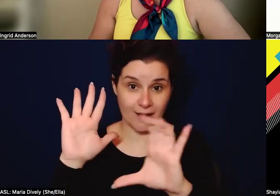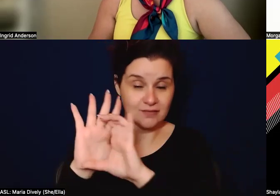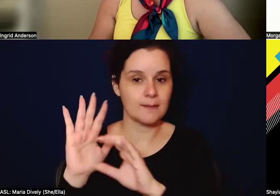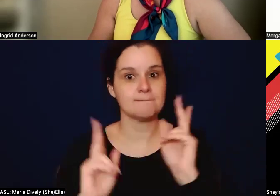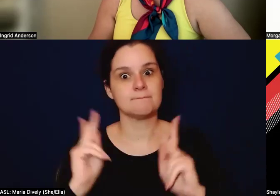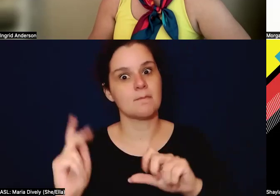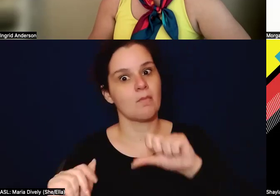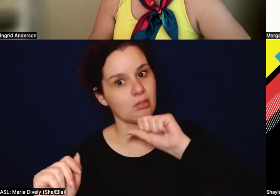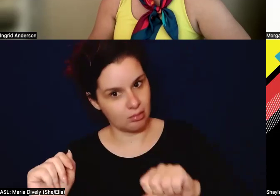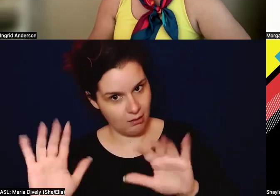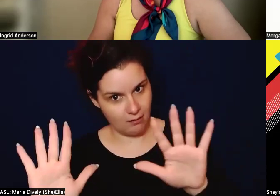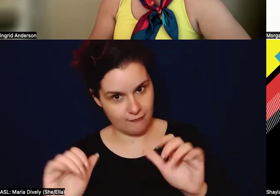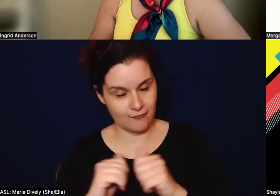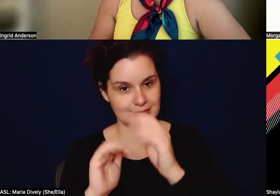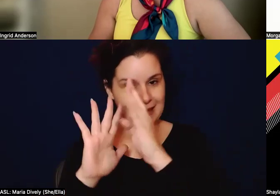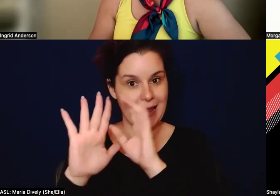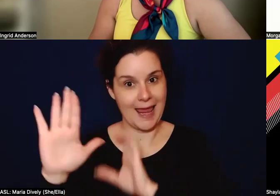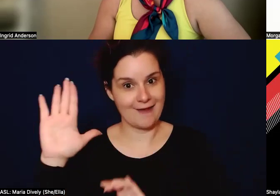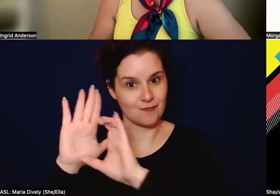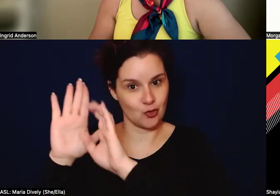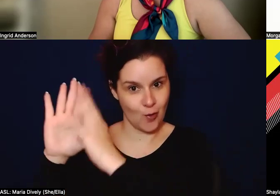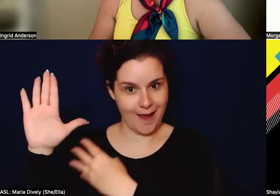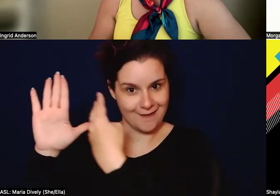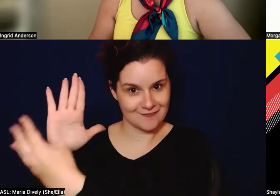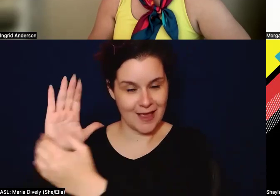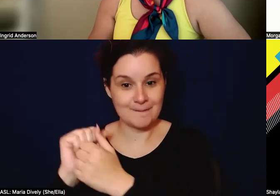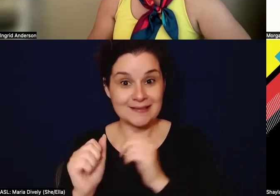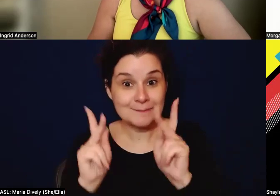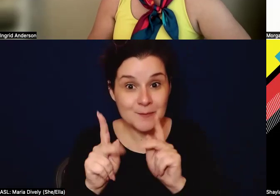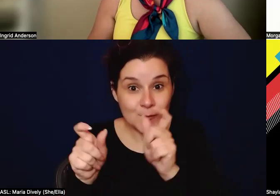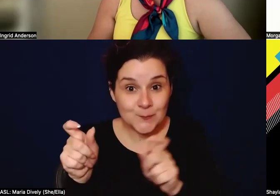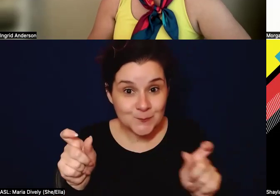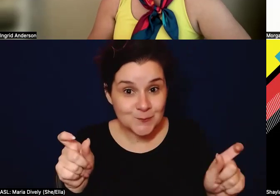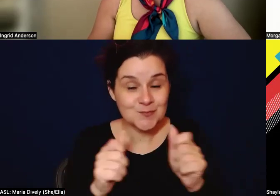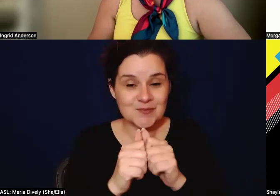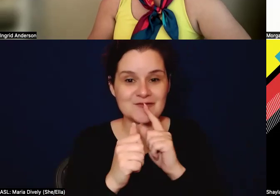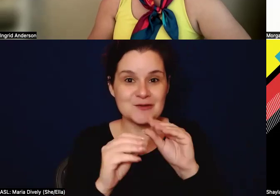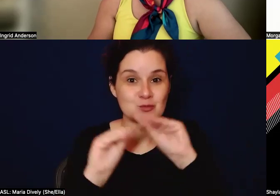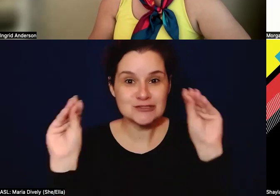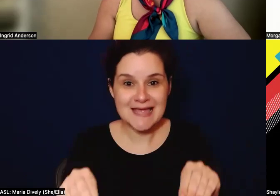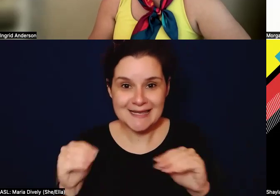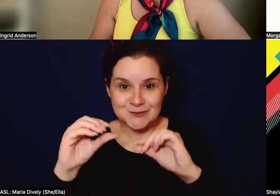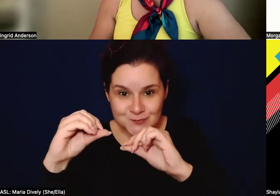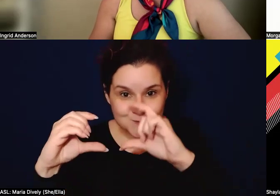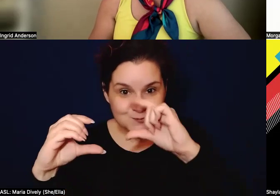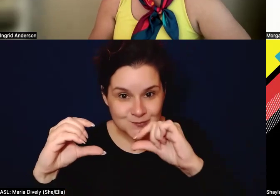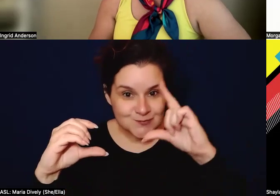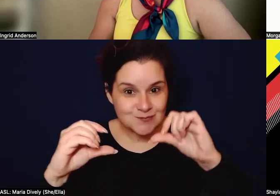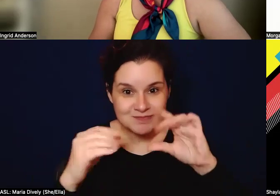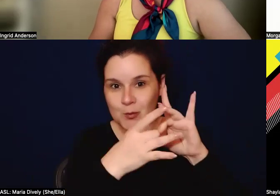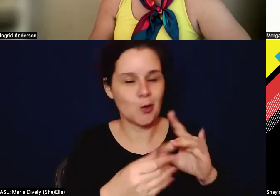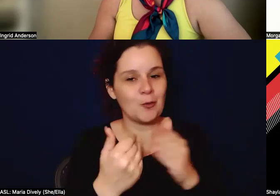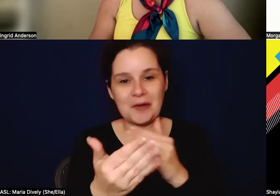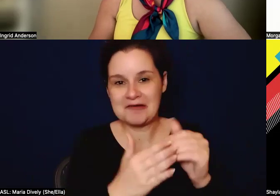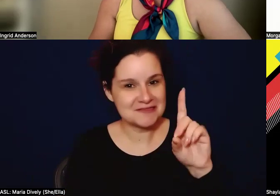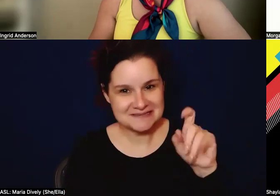the infographs and I love making the little people and shading them with the percentage that is associated with whatever